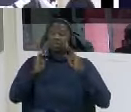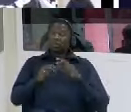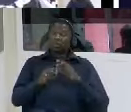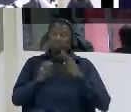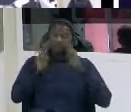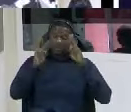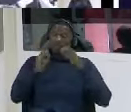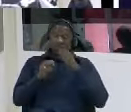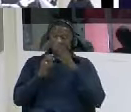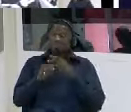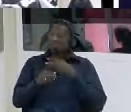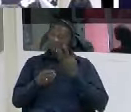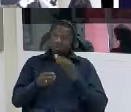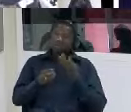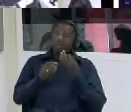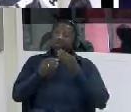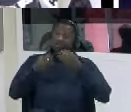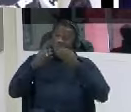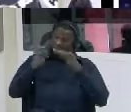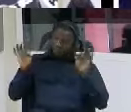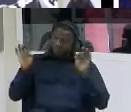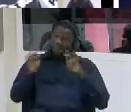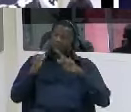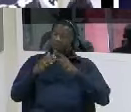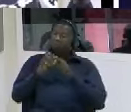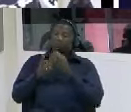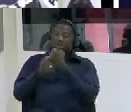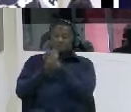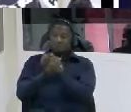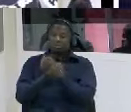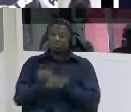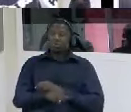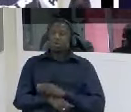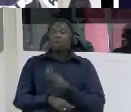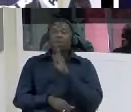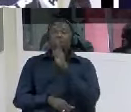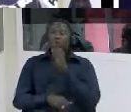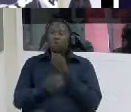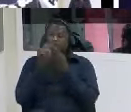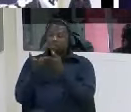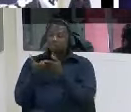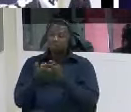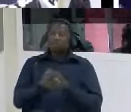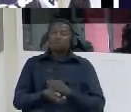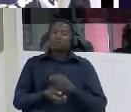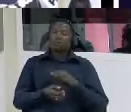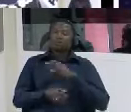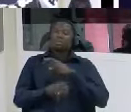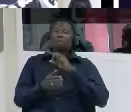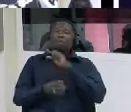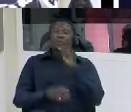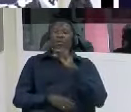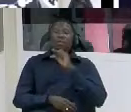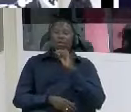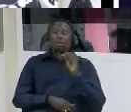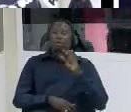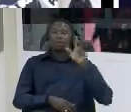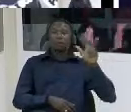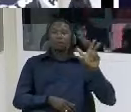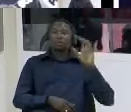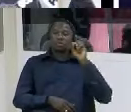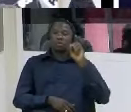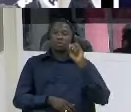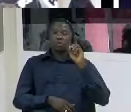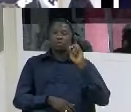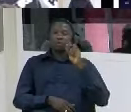and who said that to you that was double or two quality lieutenant or more quality no no no